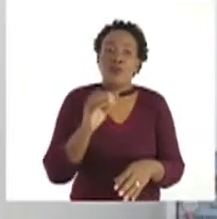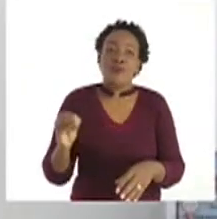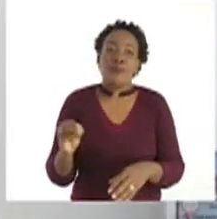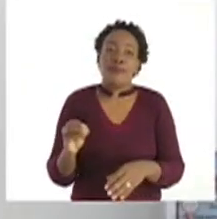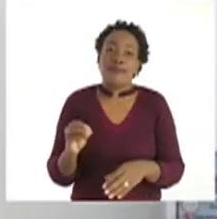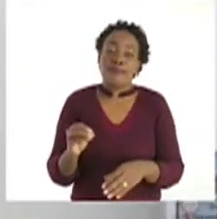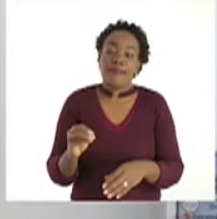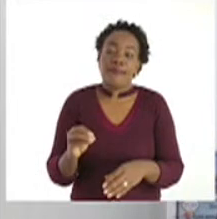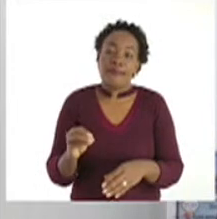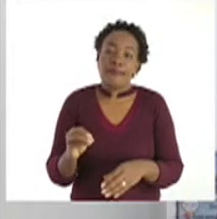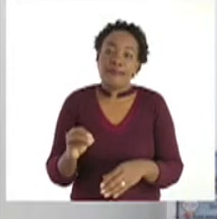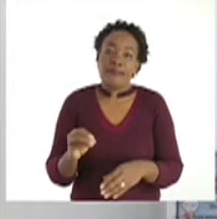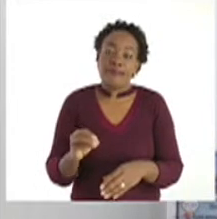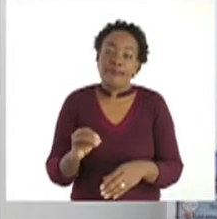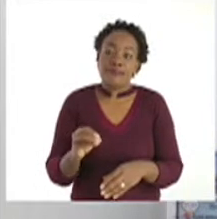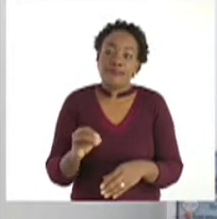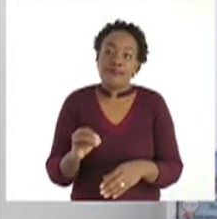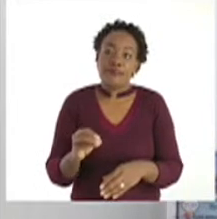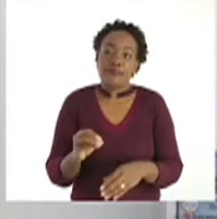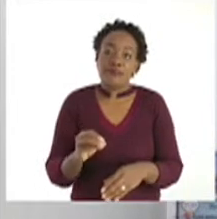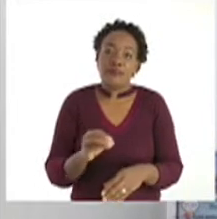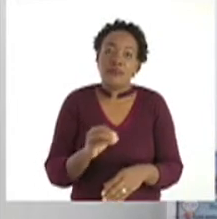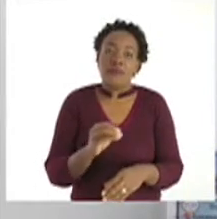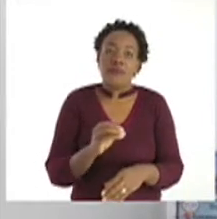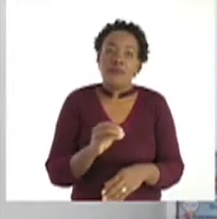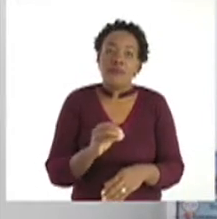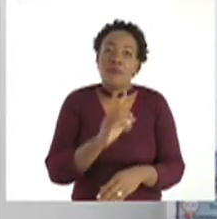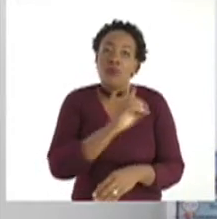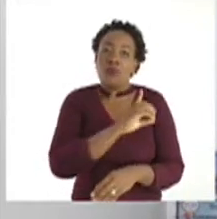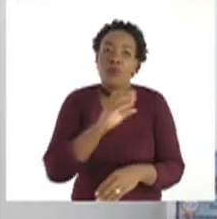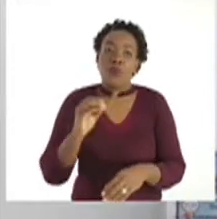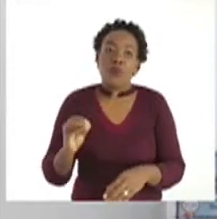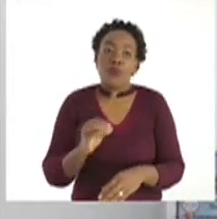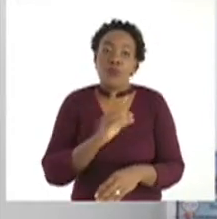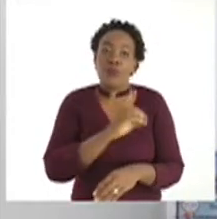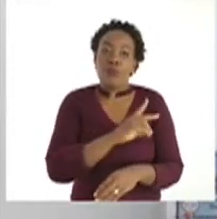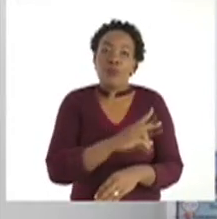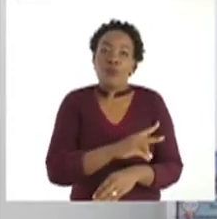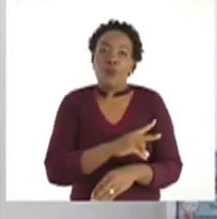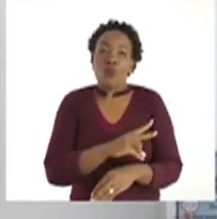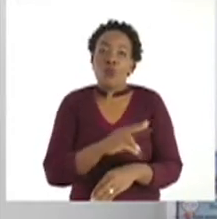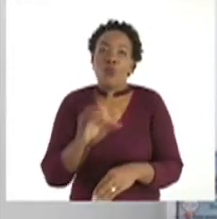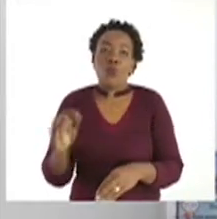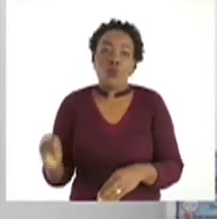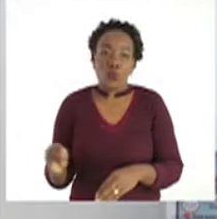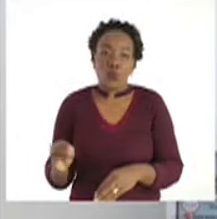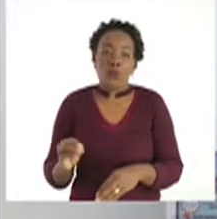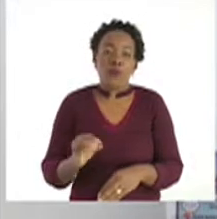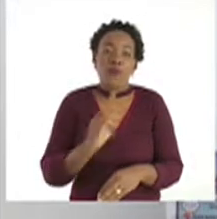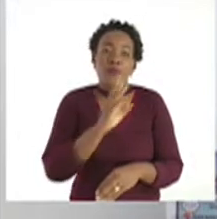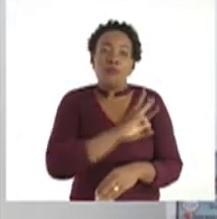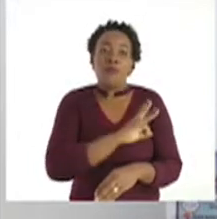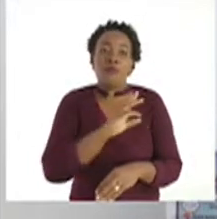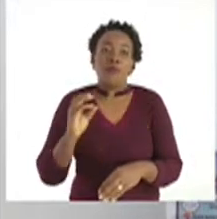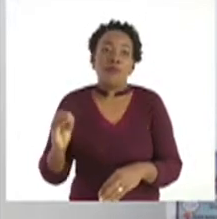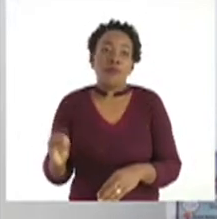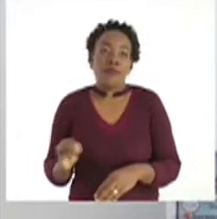Let's start from 10 to 100. 10, 20, 30,